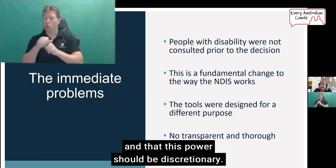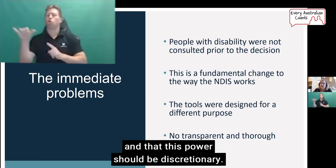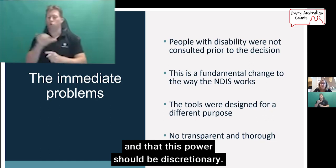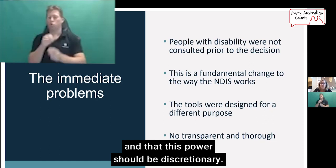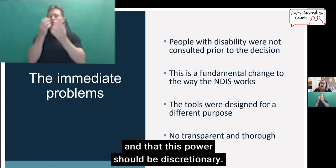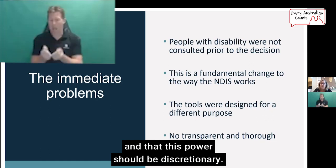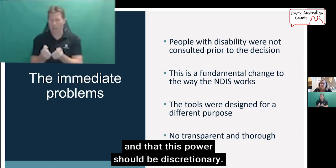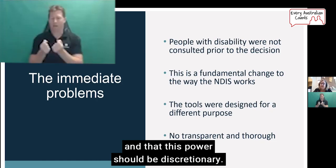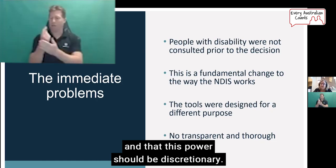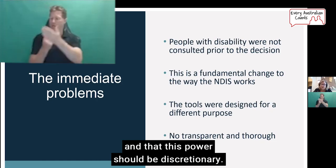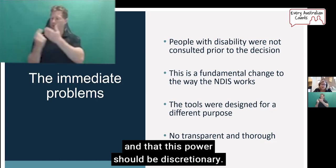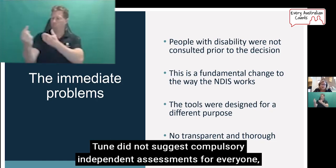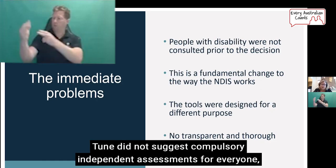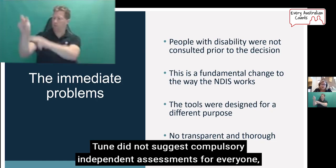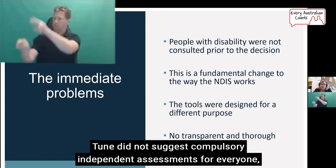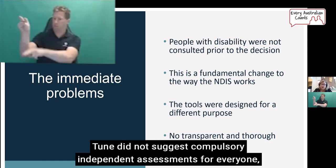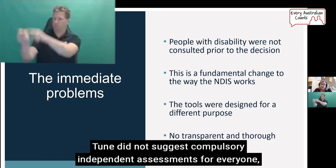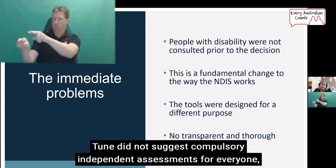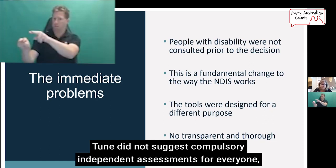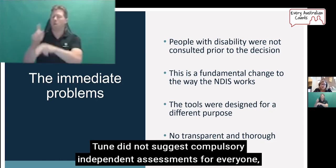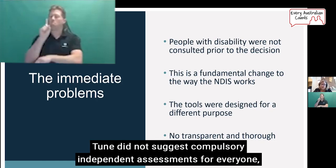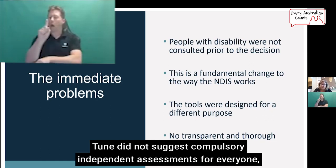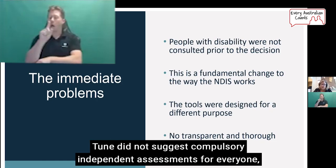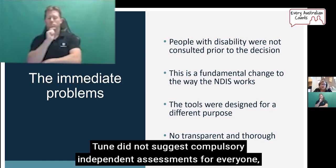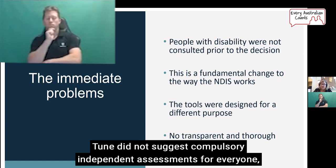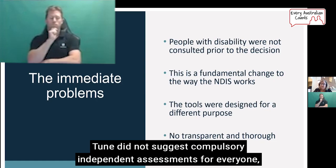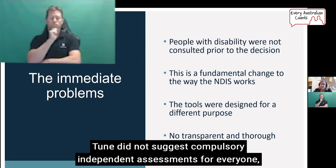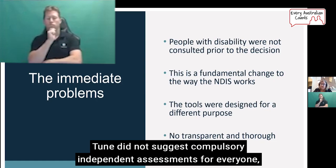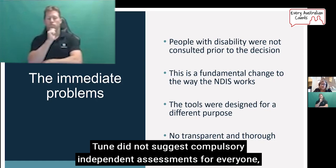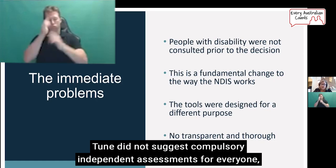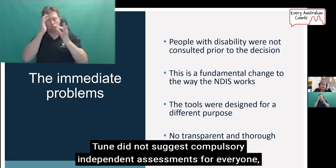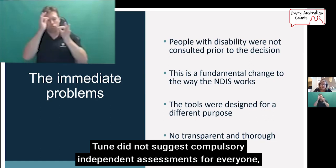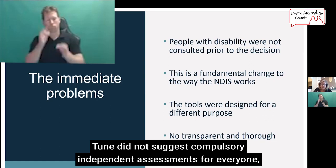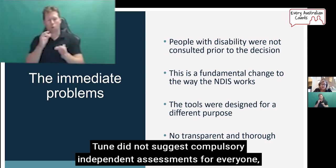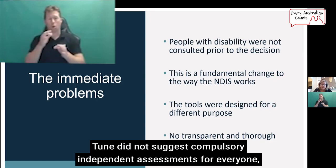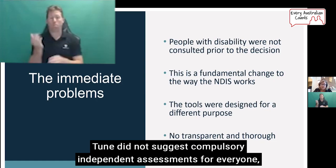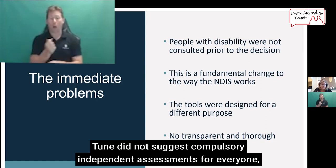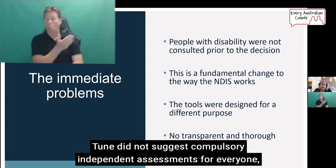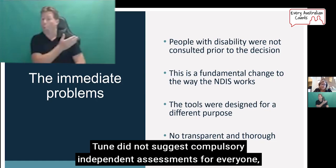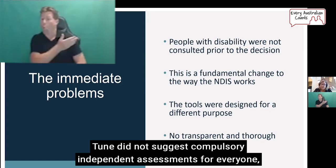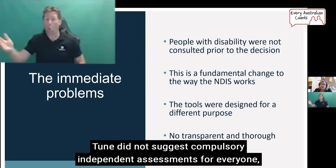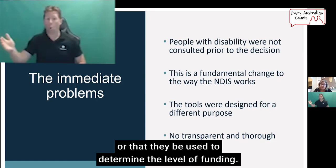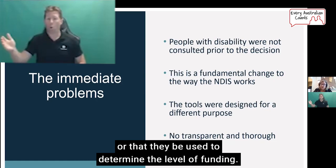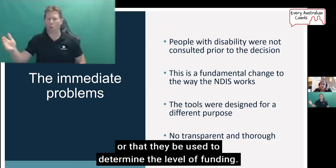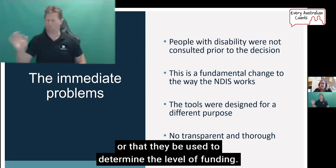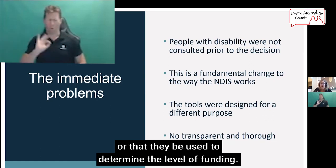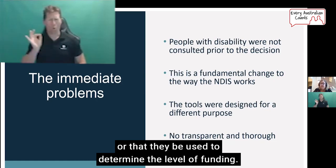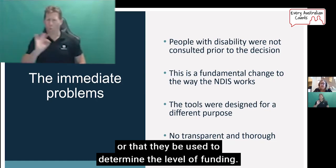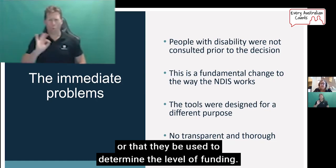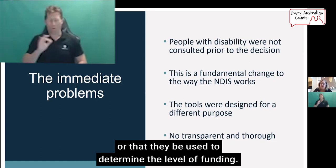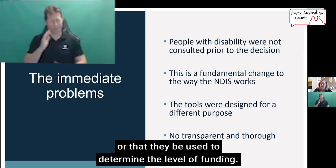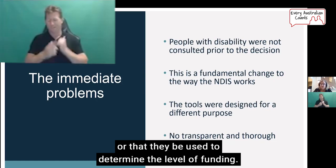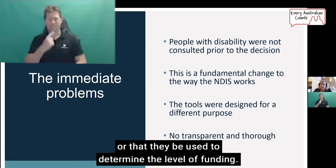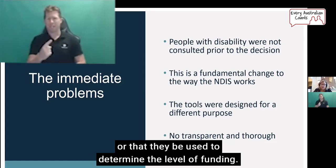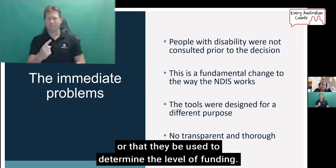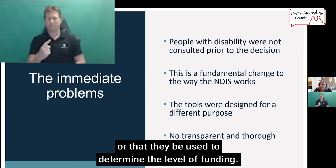and that this power should be discretionary. TUNE did not suggest compulsory independent assessments for everyone, or that they be